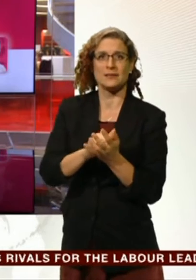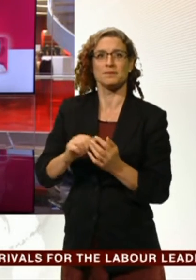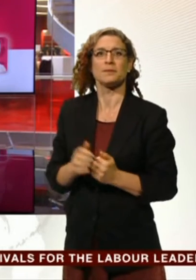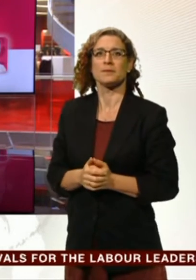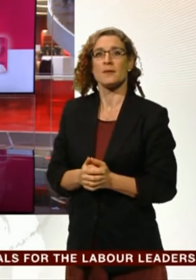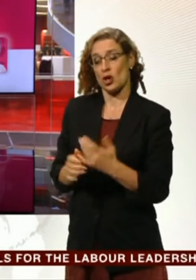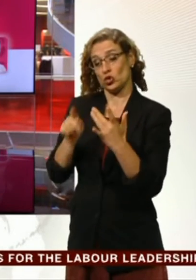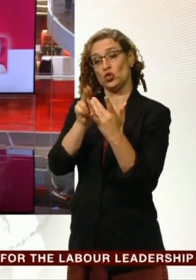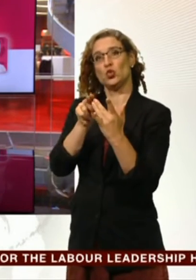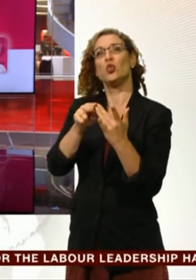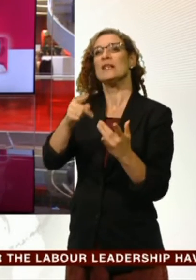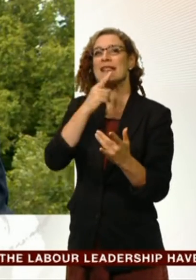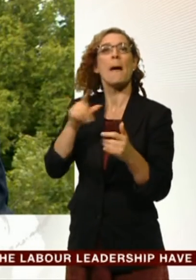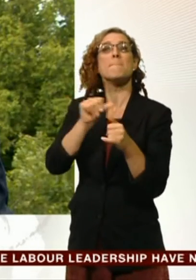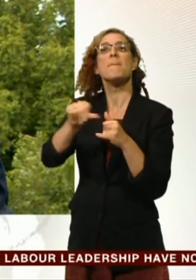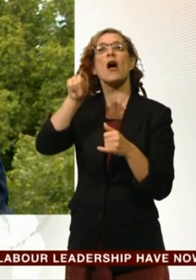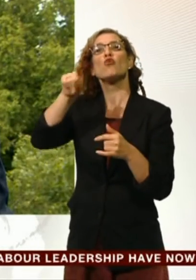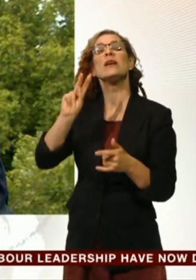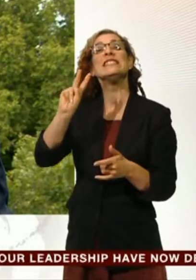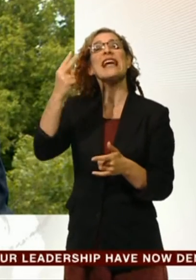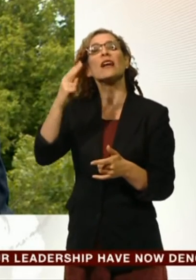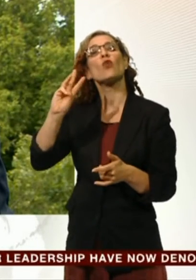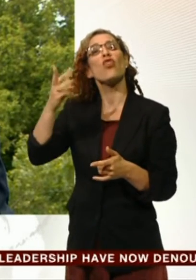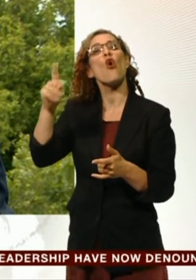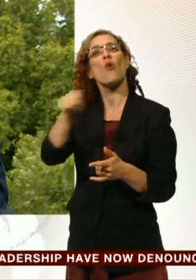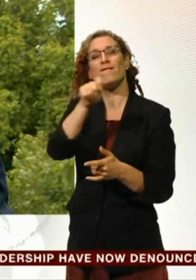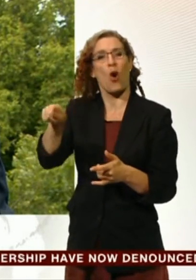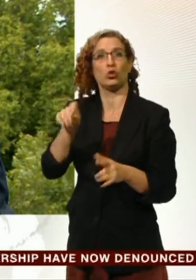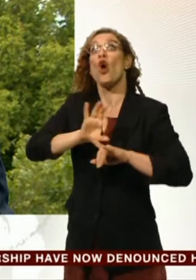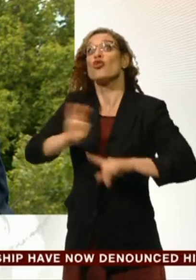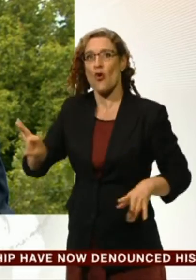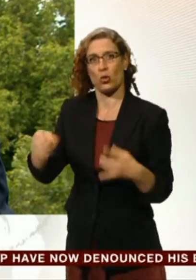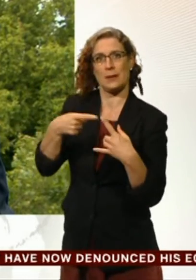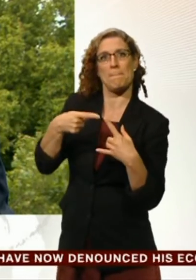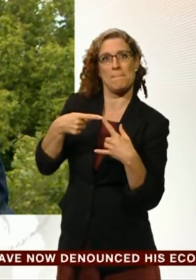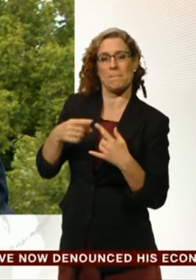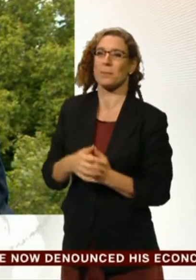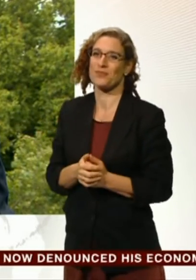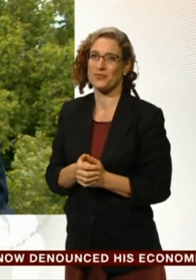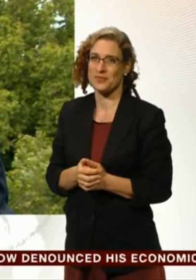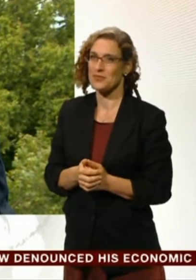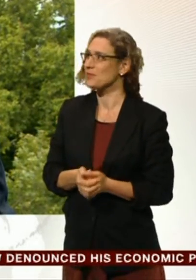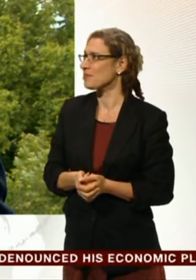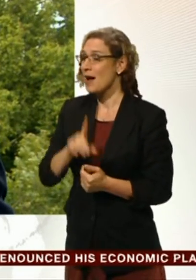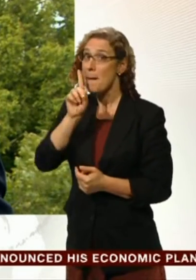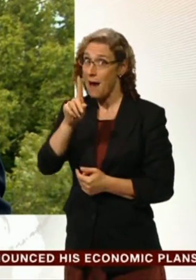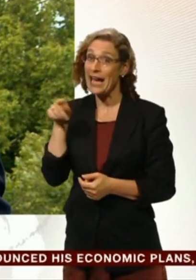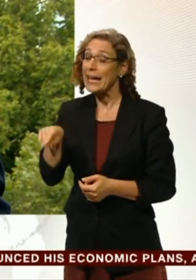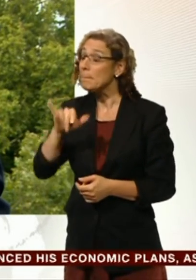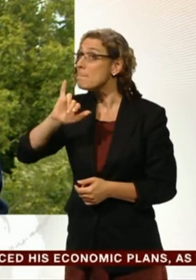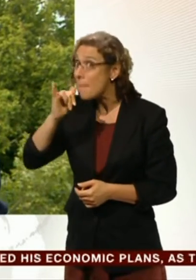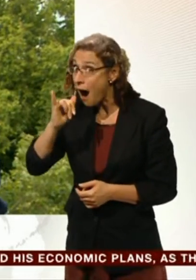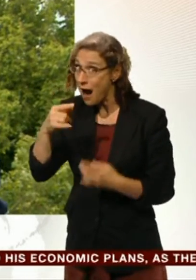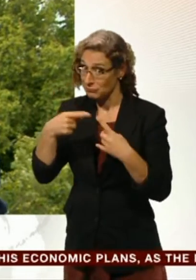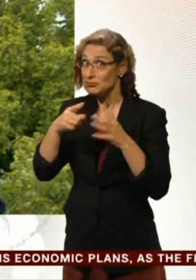Our political correspondent Ross Hawkins is in Westminster. That only works, of course, if he doesn't get an outright victory on the first ballot. And it goes